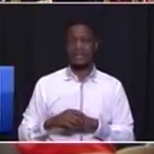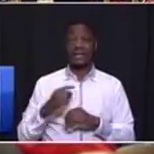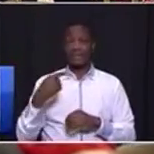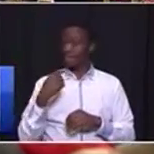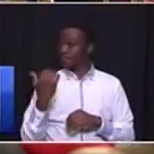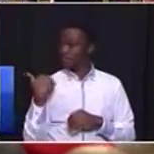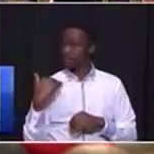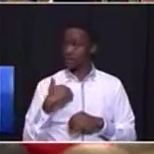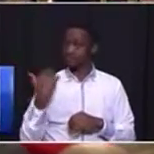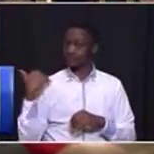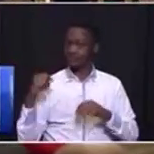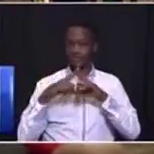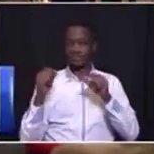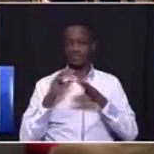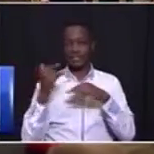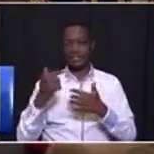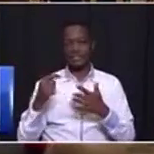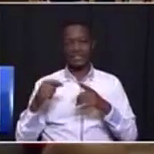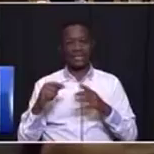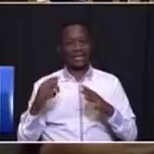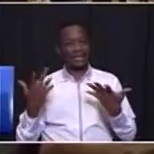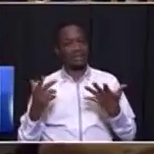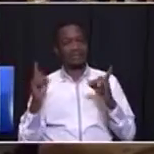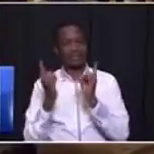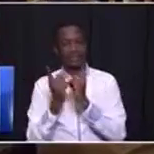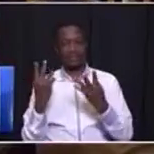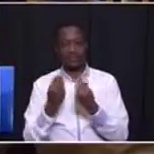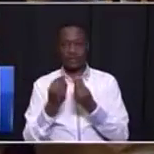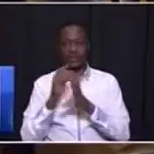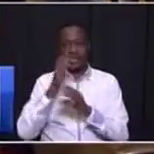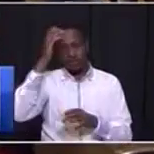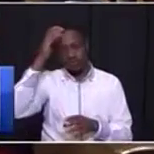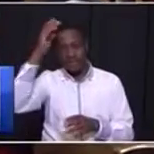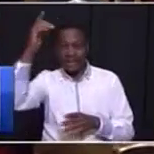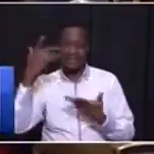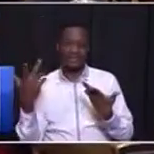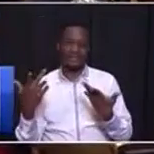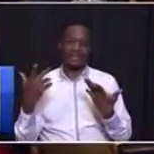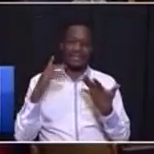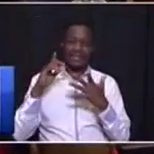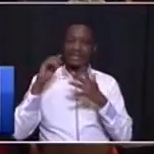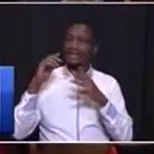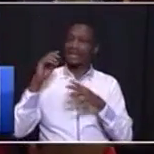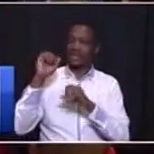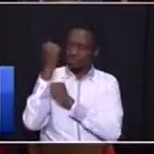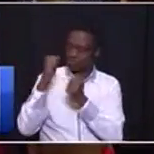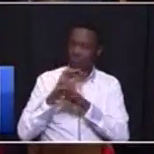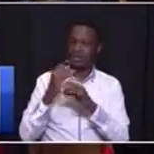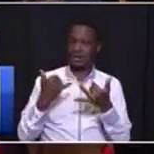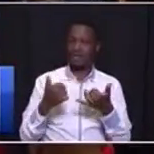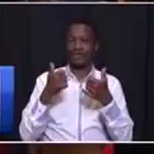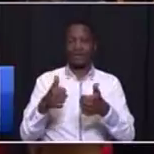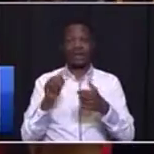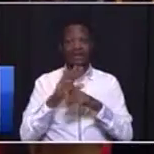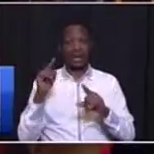industry and now there is a plan on the table and a roadmap for the creative industry. Our